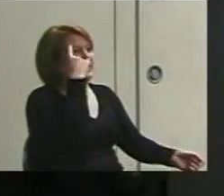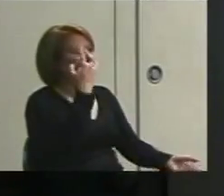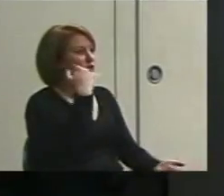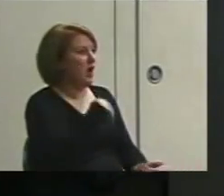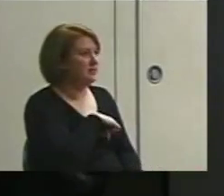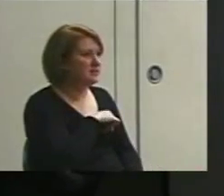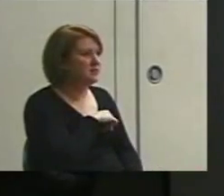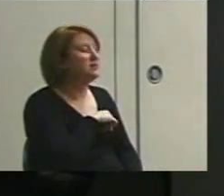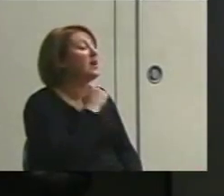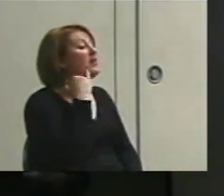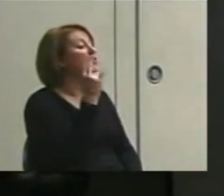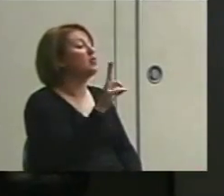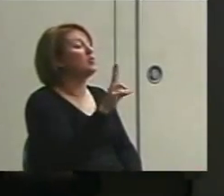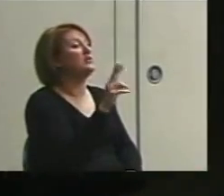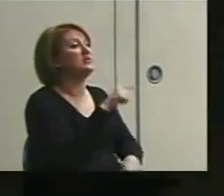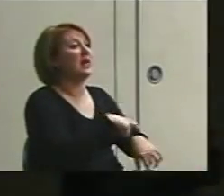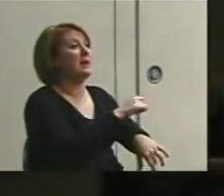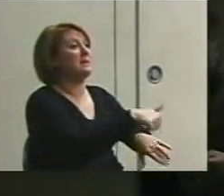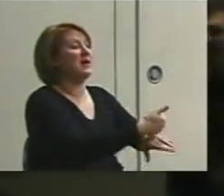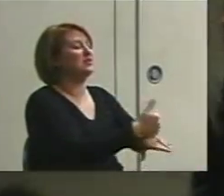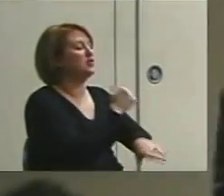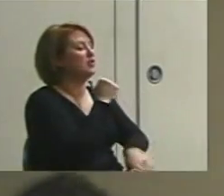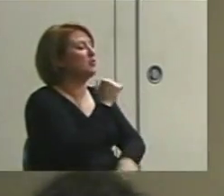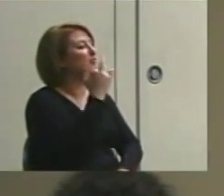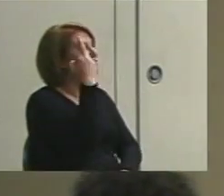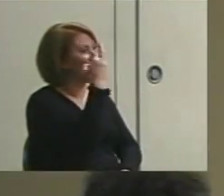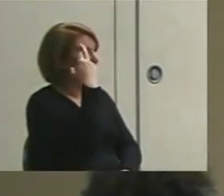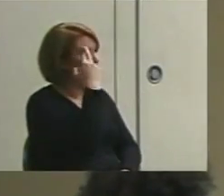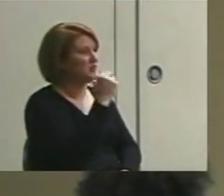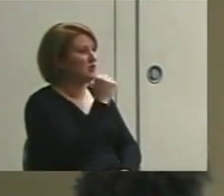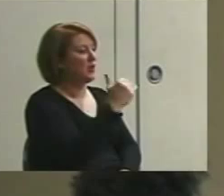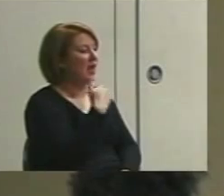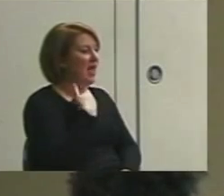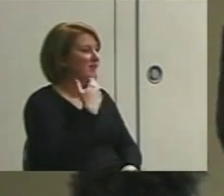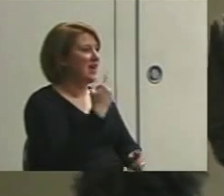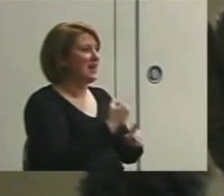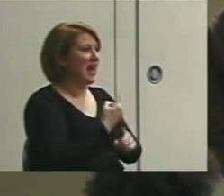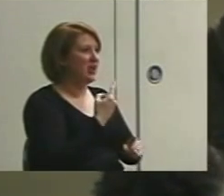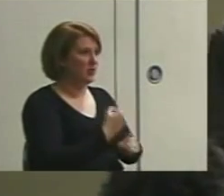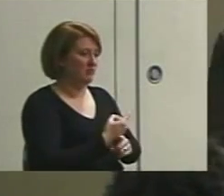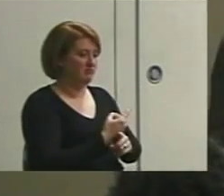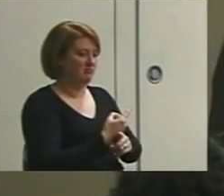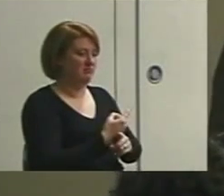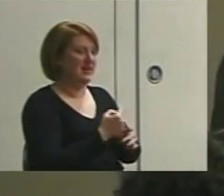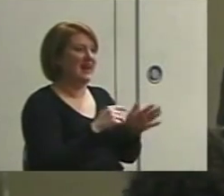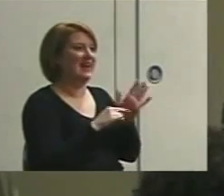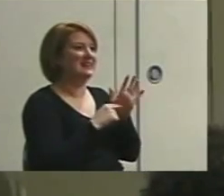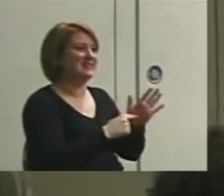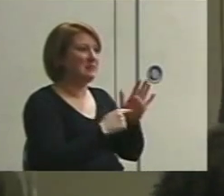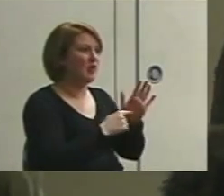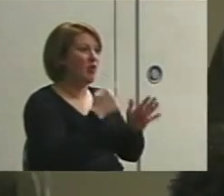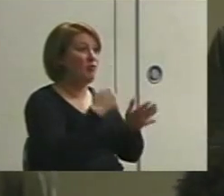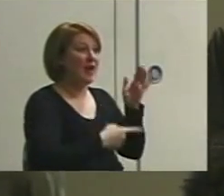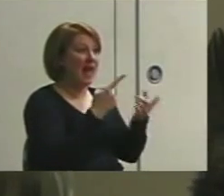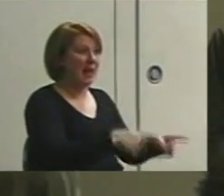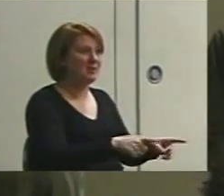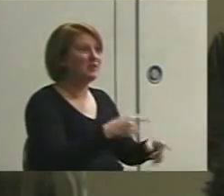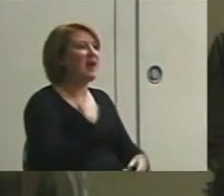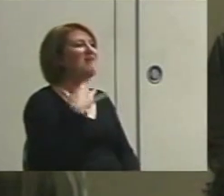time-based, you've got to realize you don't have an accurate reflection of what happened. you have an estimate.